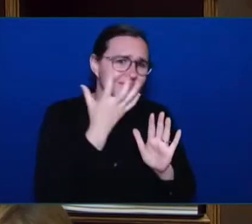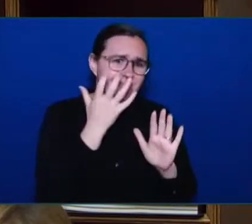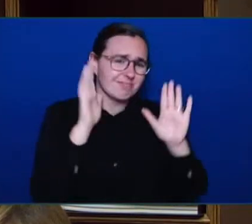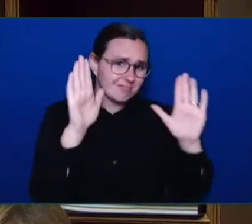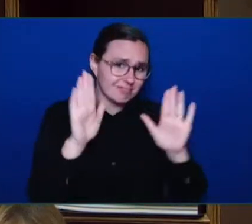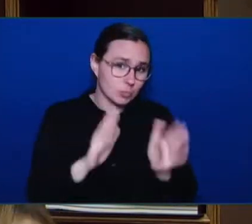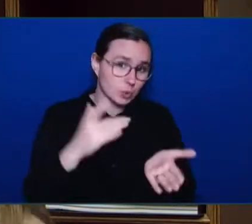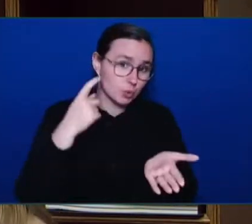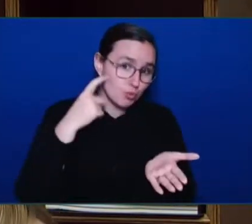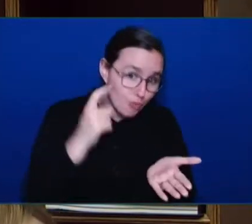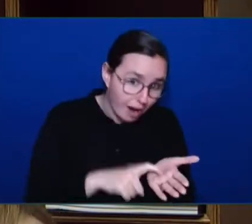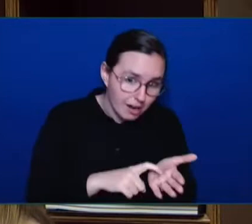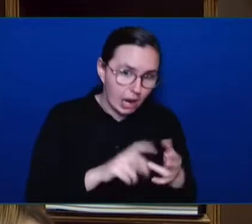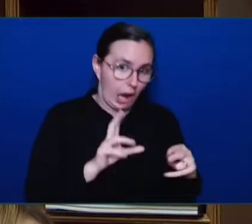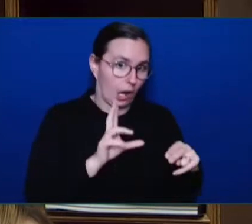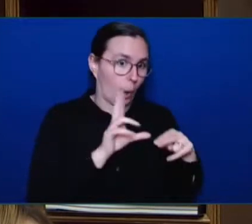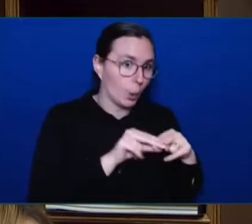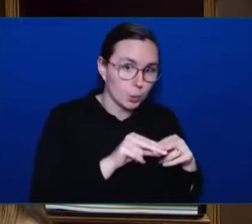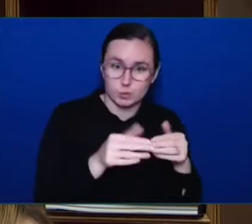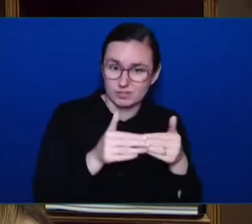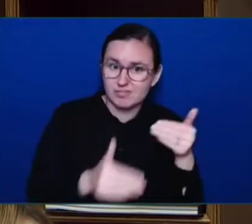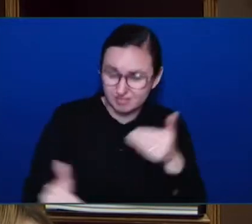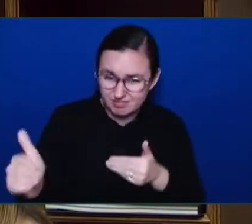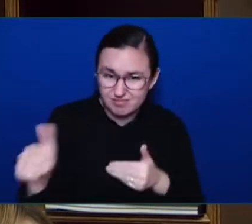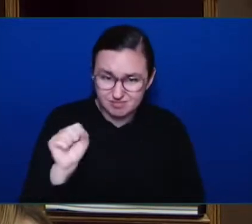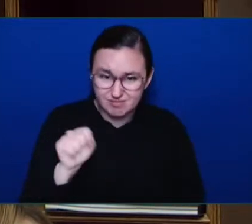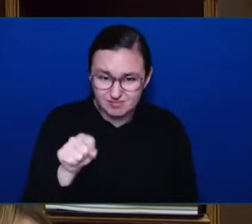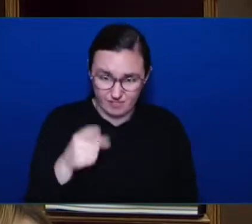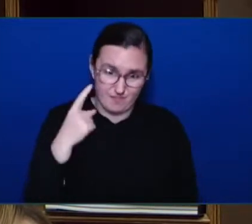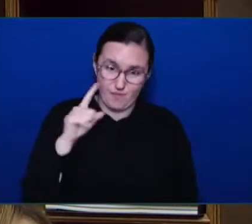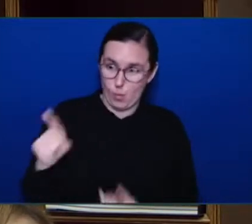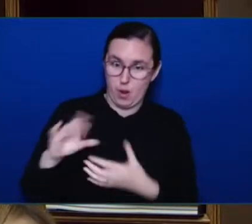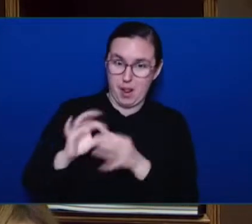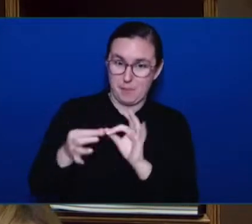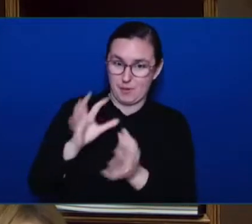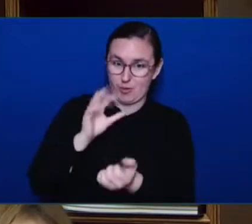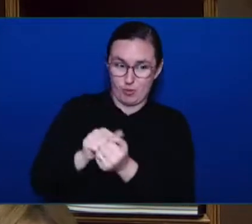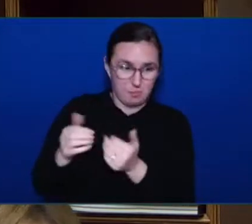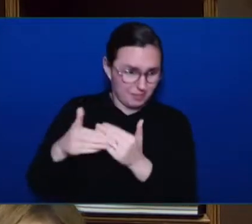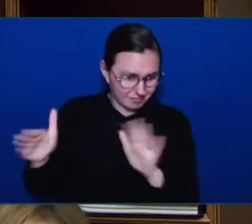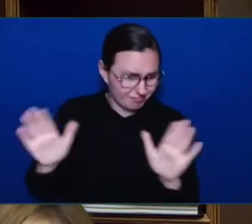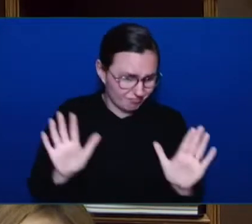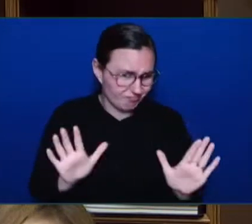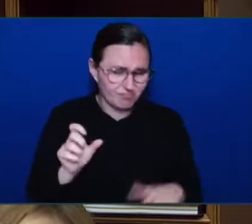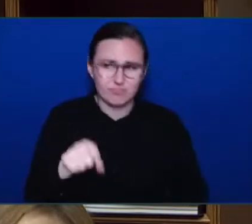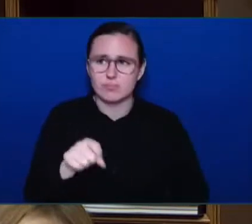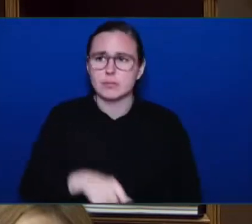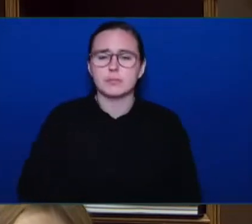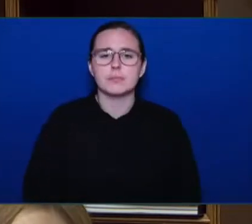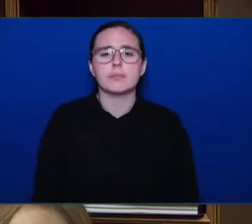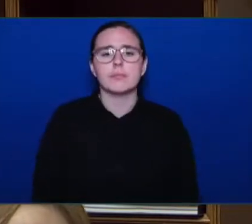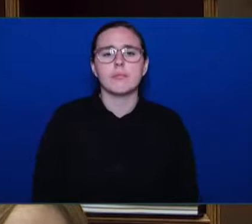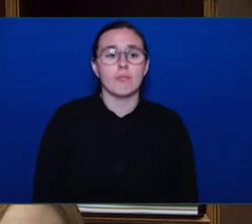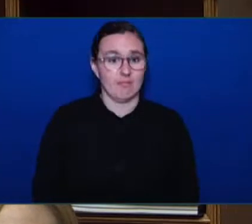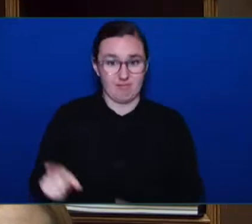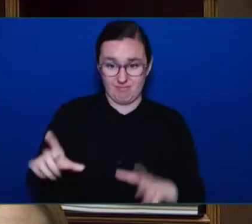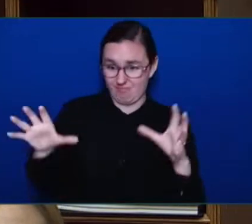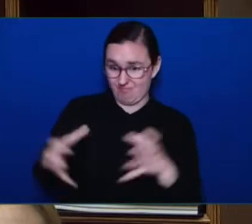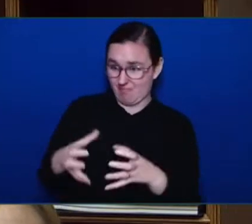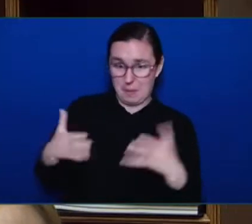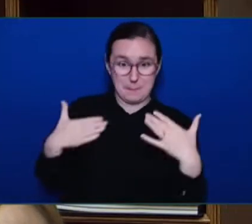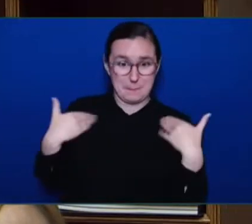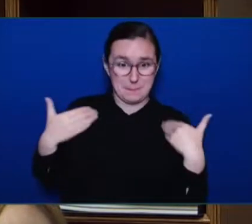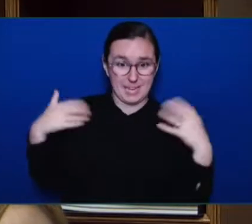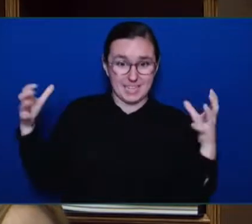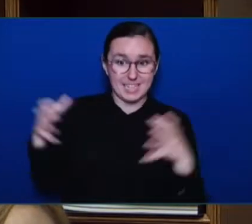Olympic Committee moving forward. Ultimately, Cabinet was asked to make a decision for November. We were provided